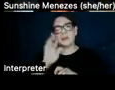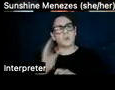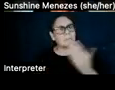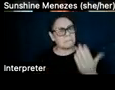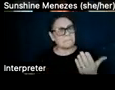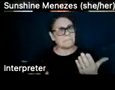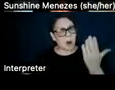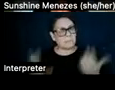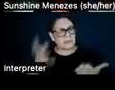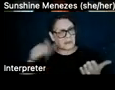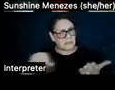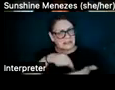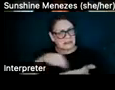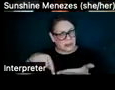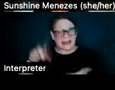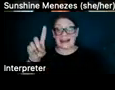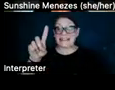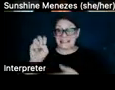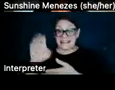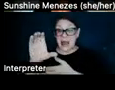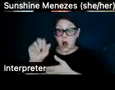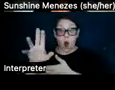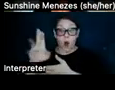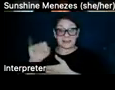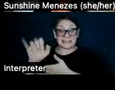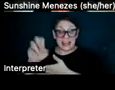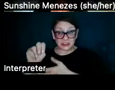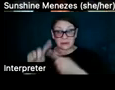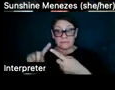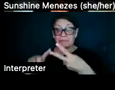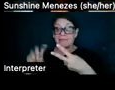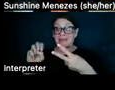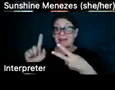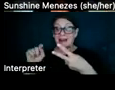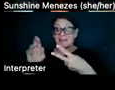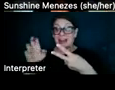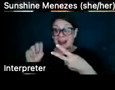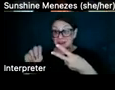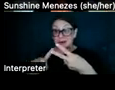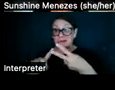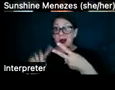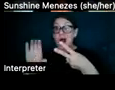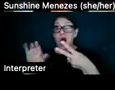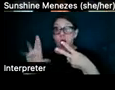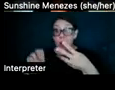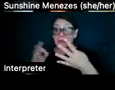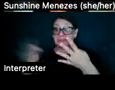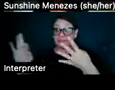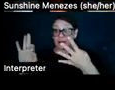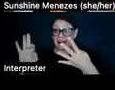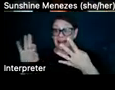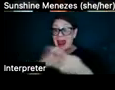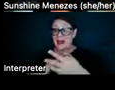many of them this week. Decarbonization, electrification, carbon-free energy, generation,